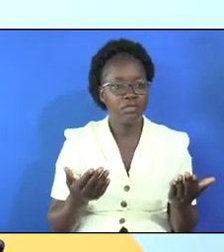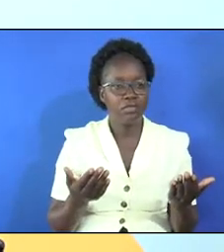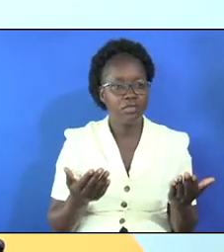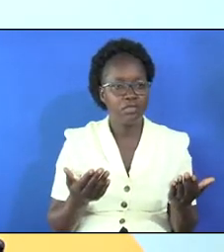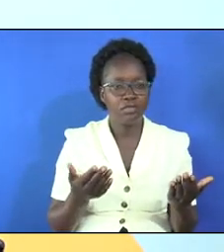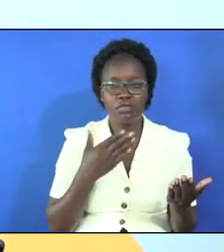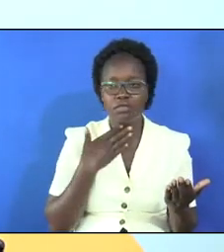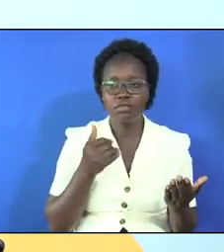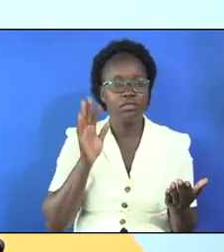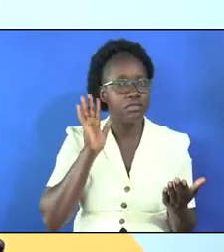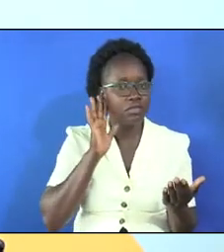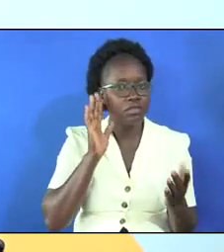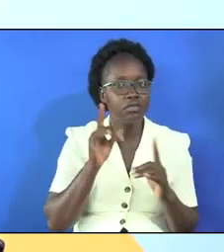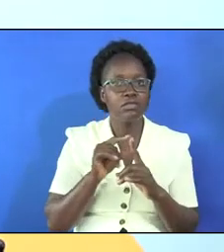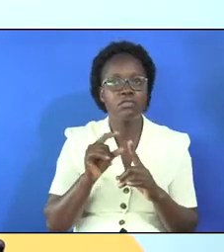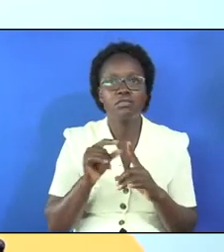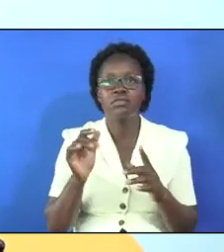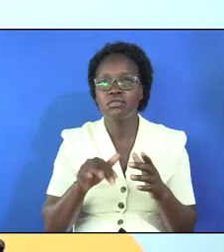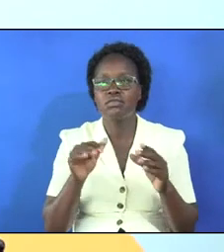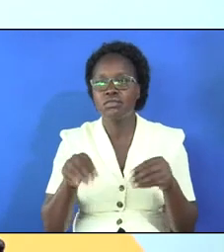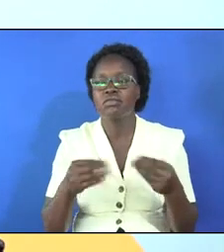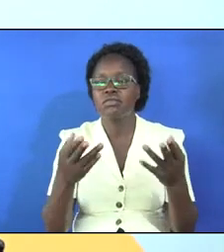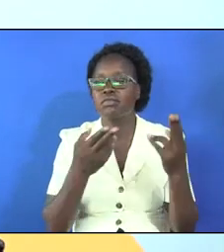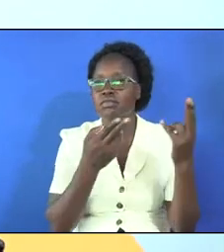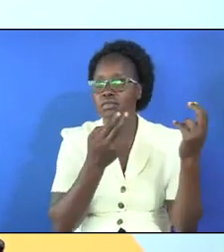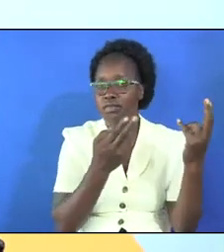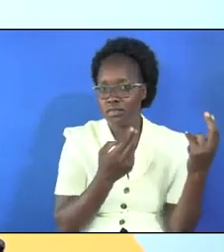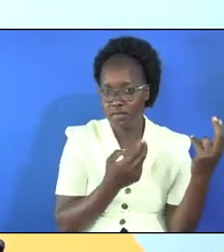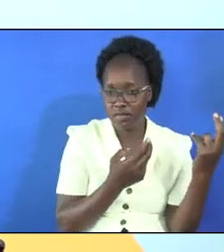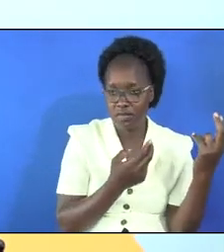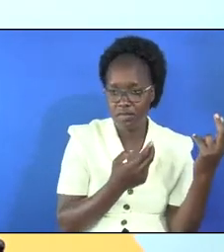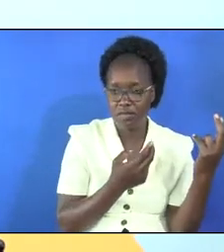they want to hear the word that will give them hope